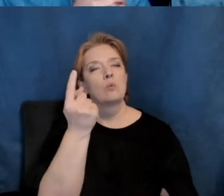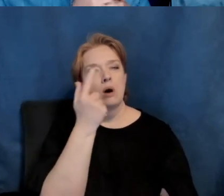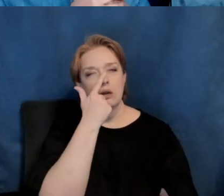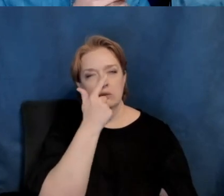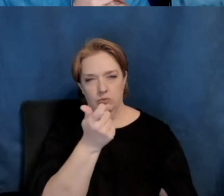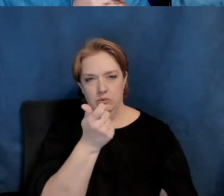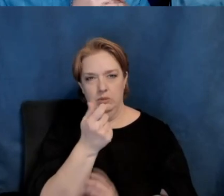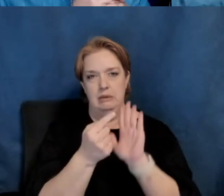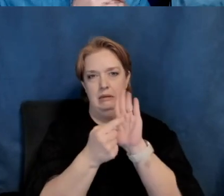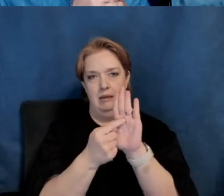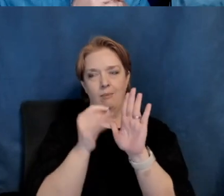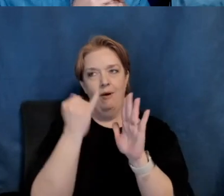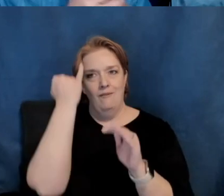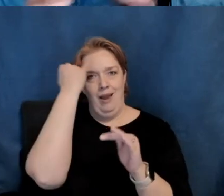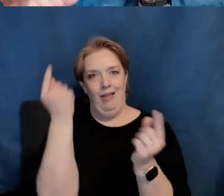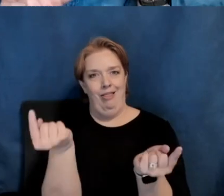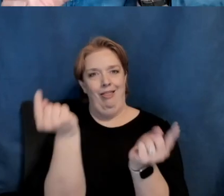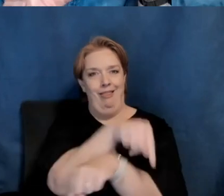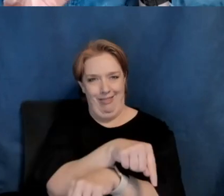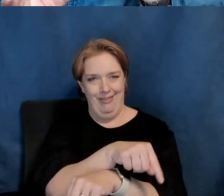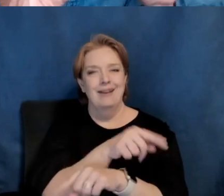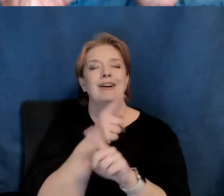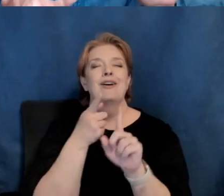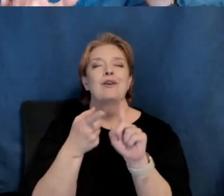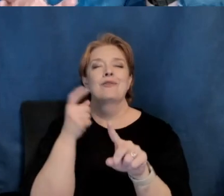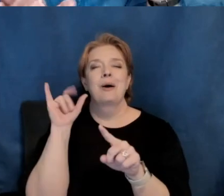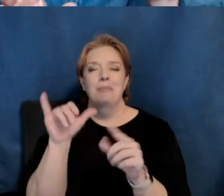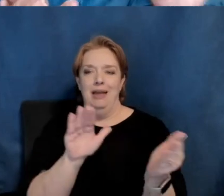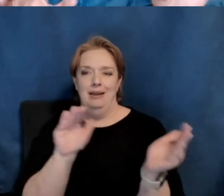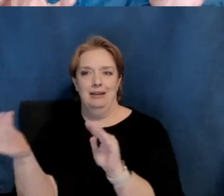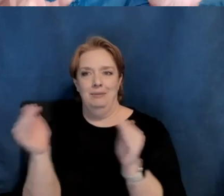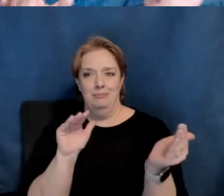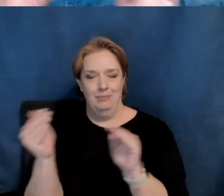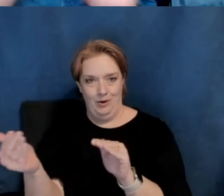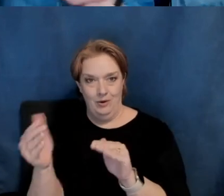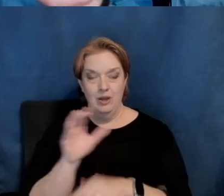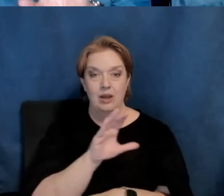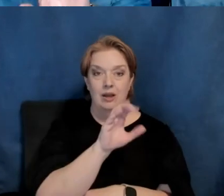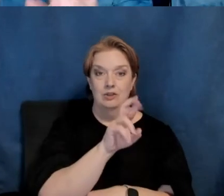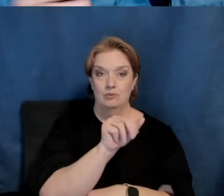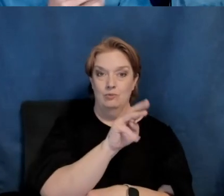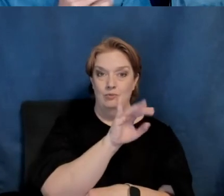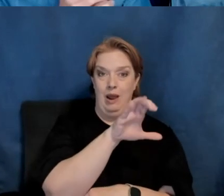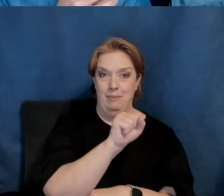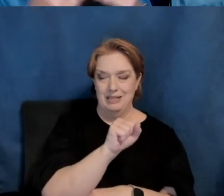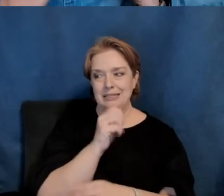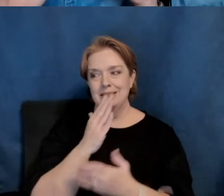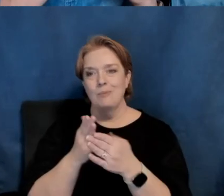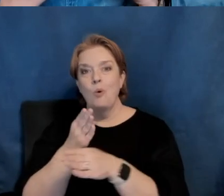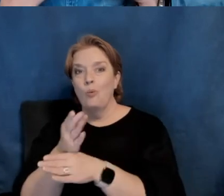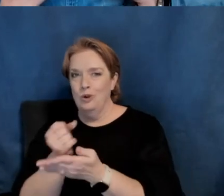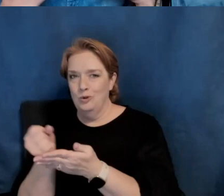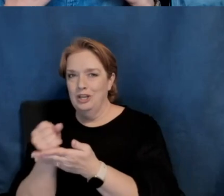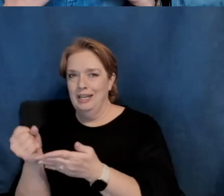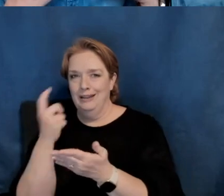examples of cross-pollination and art making comes from the comparison of some of the ceramic examples to some of the woodworking examples, because